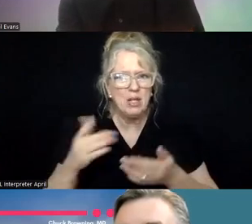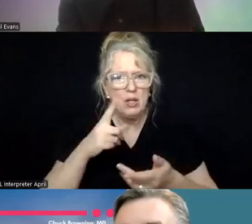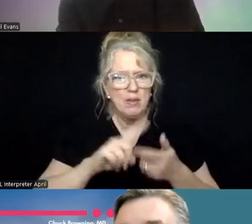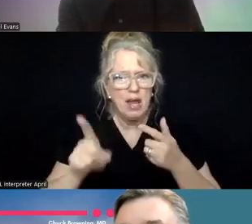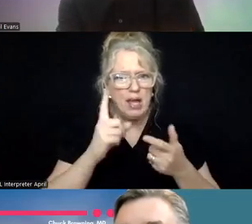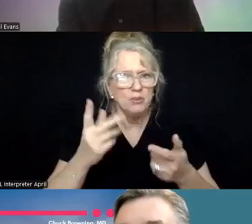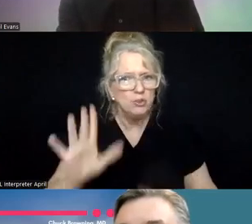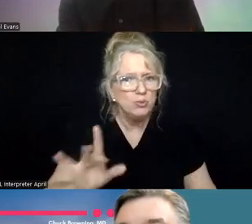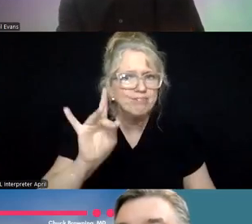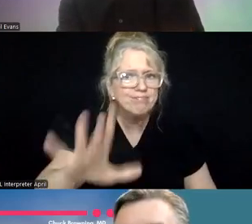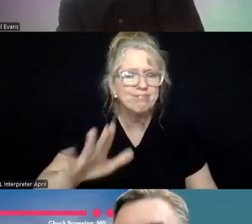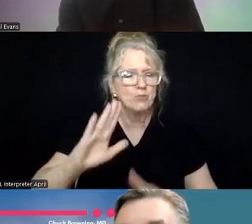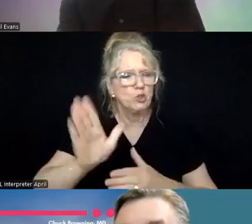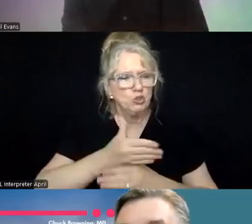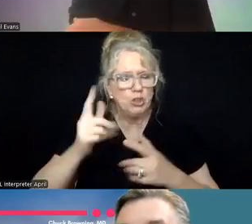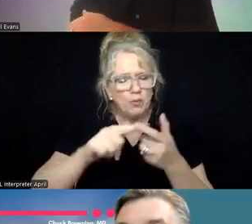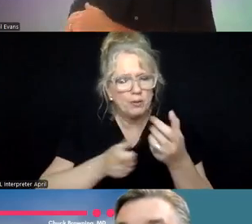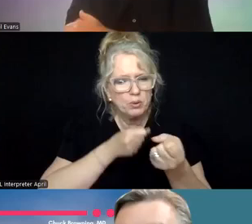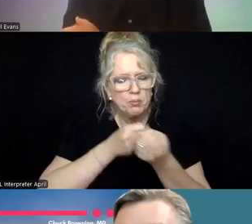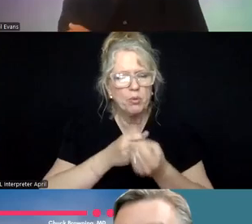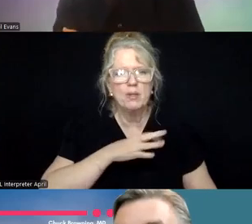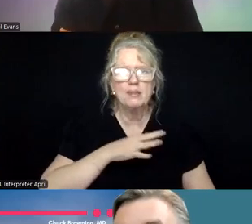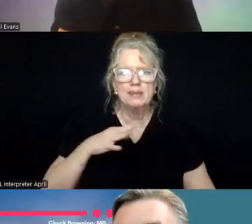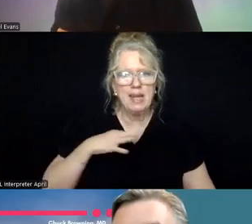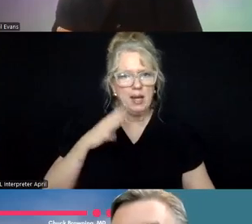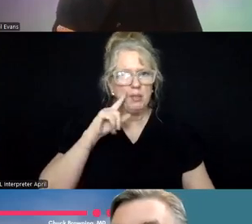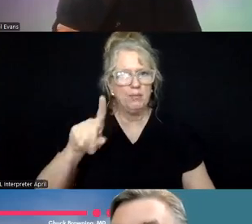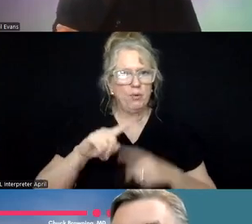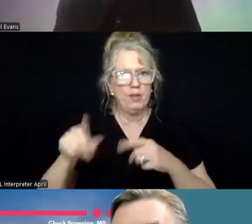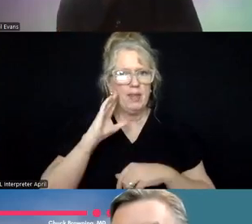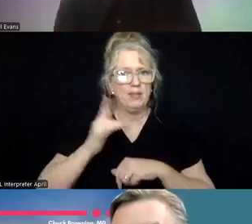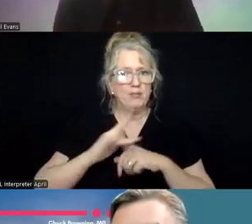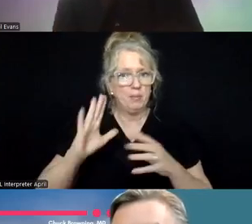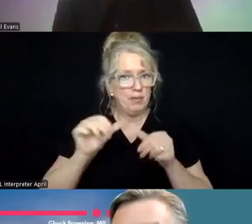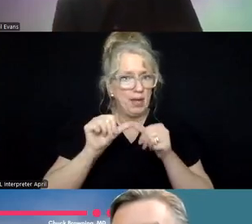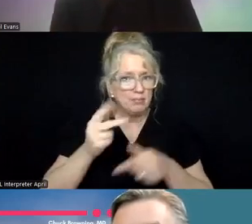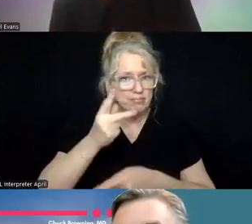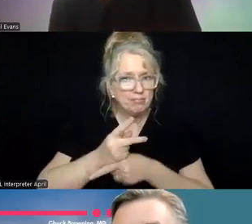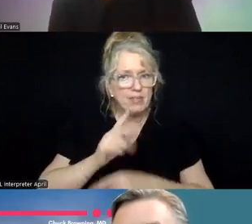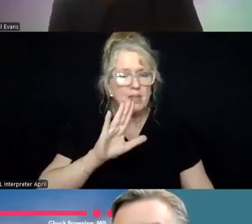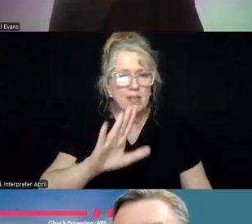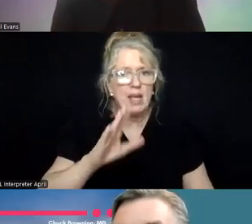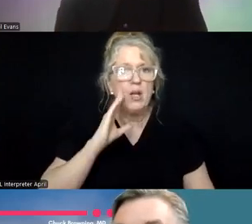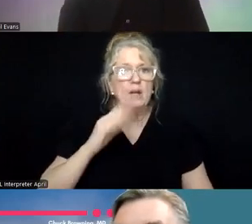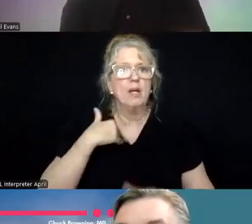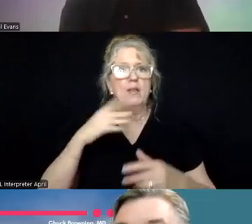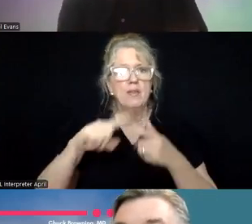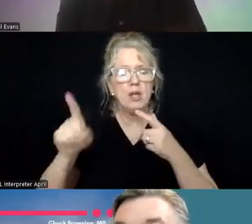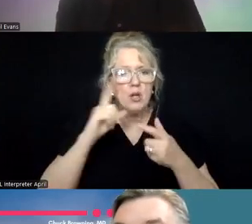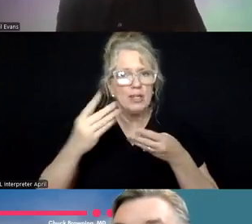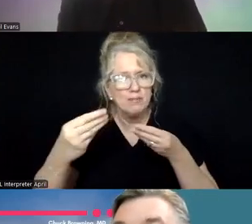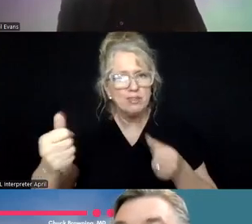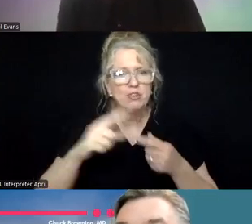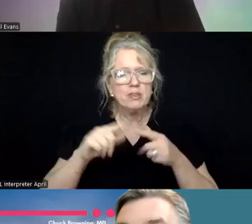pearls to share that you could support staff in on, in that availability time that maintains their availability and maintains their efficiency